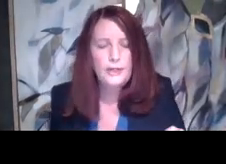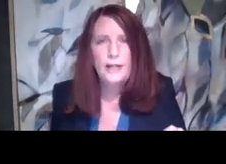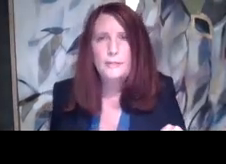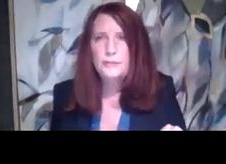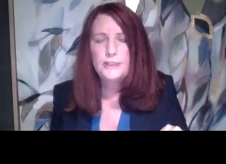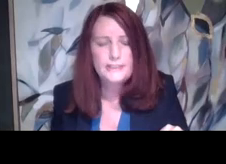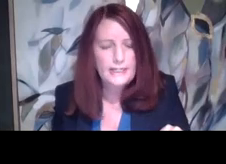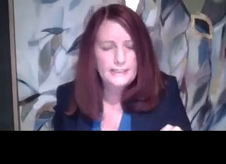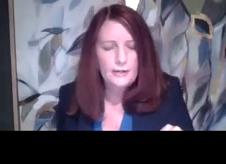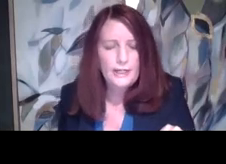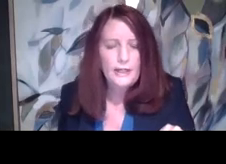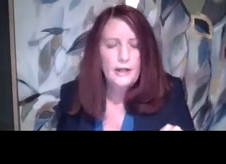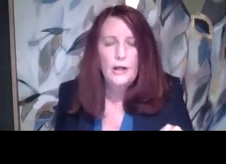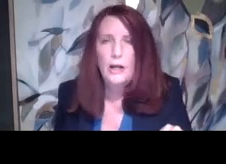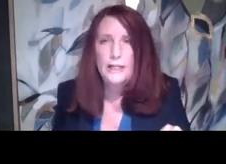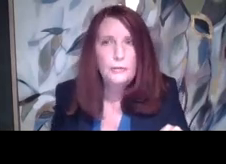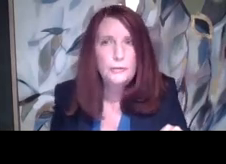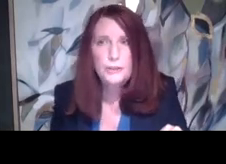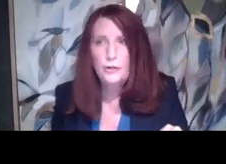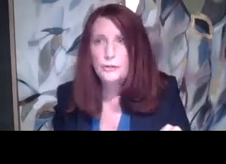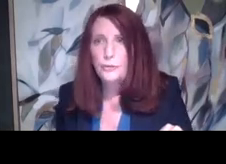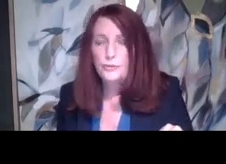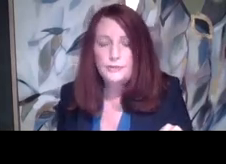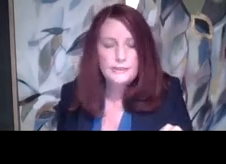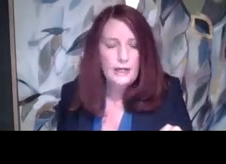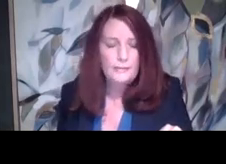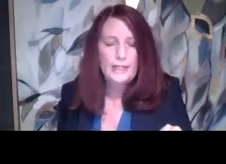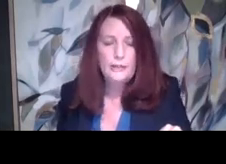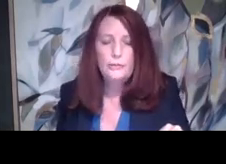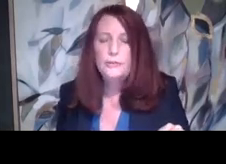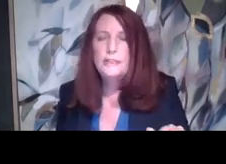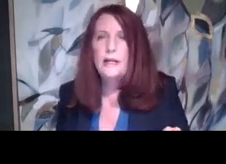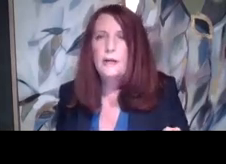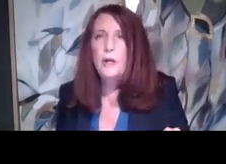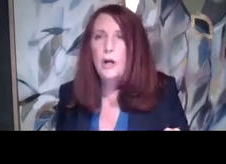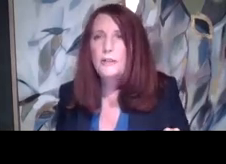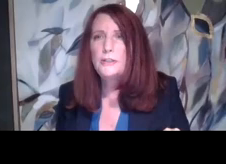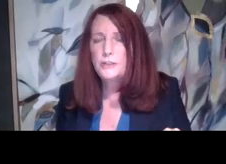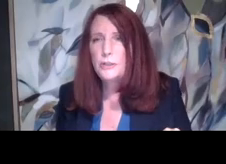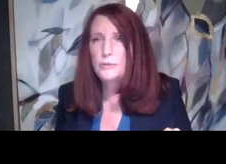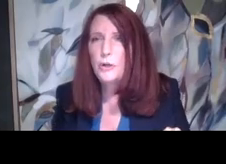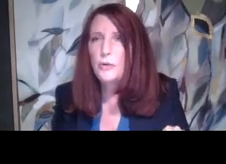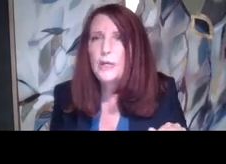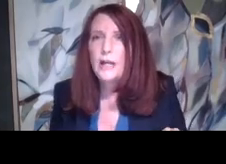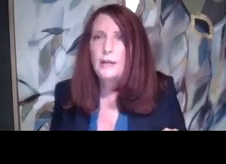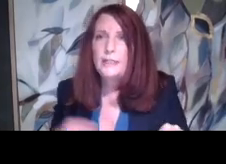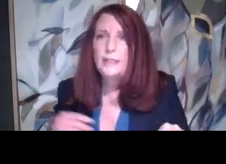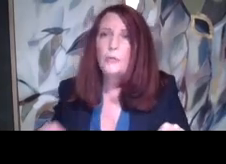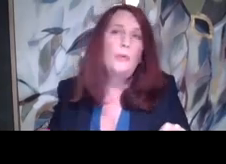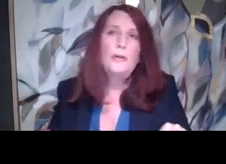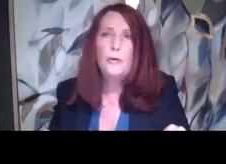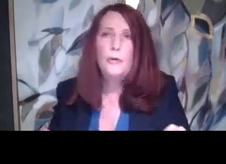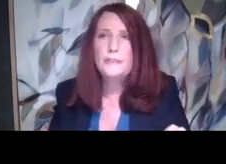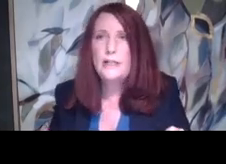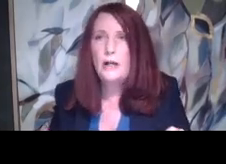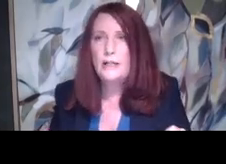preschool, elementary, secondary. Uh, it includes charter schools. Um, it includes, uh, colleges too. So, I mean,